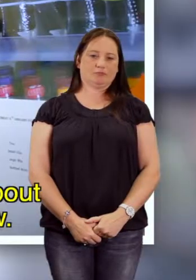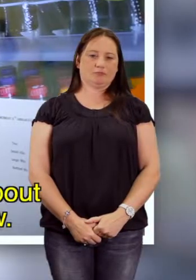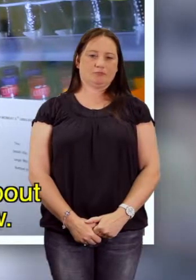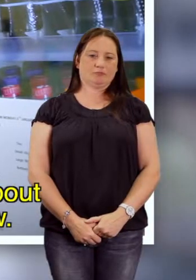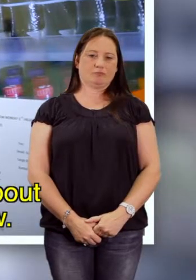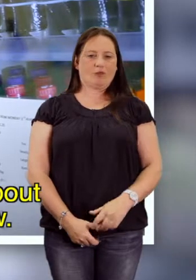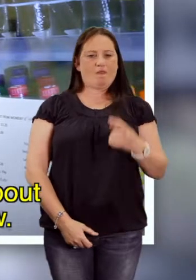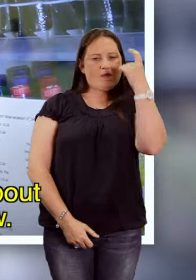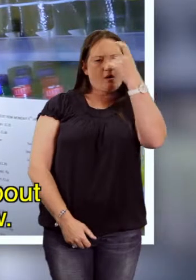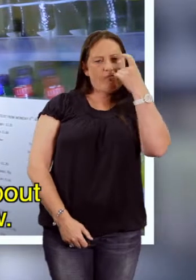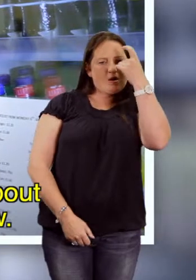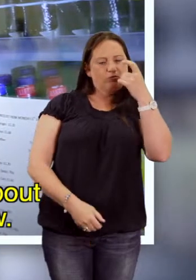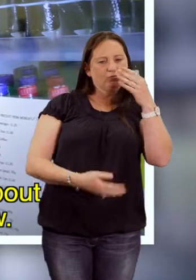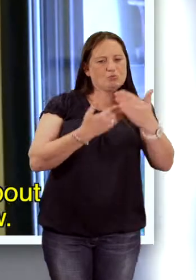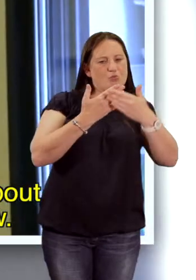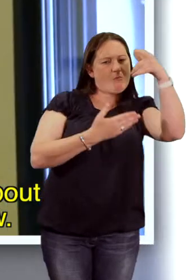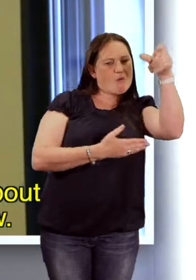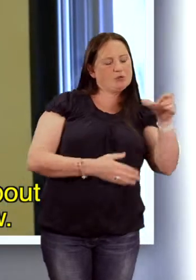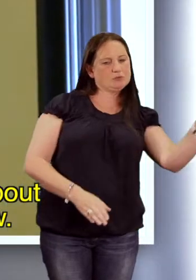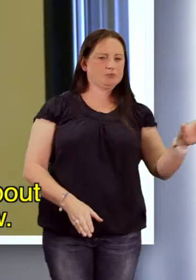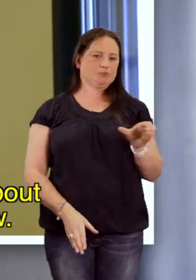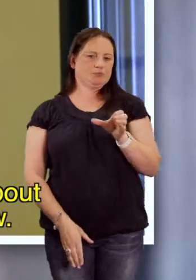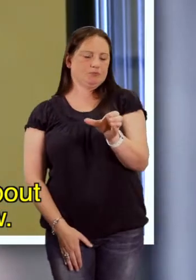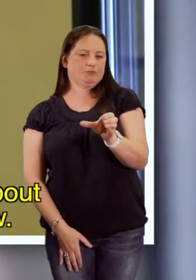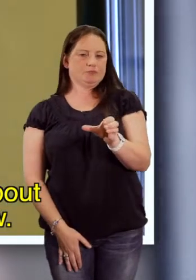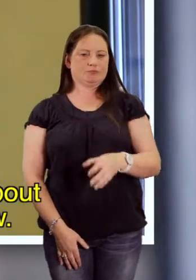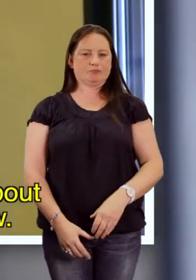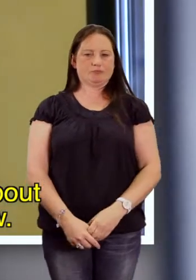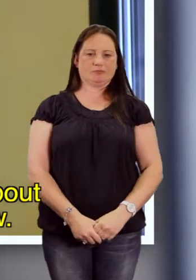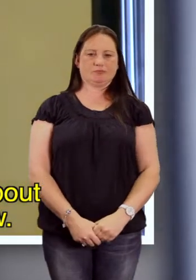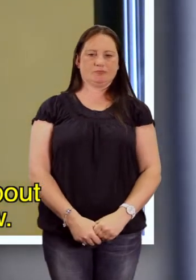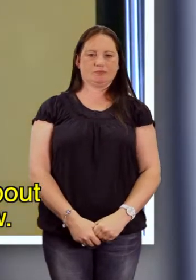You're thinking about employing someone new.